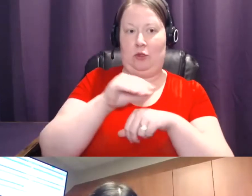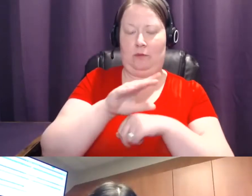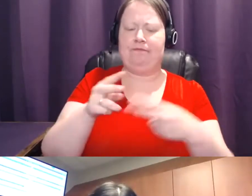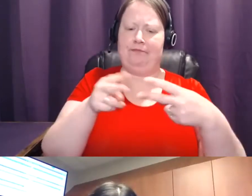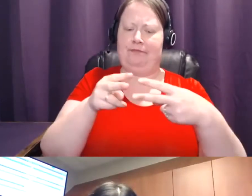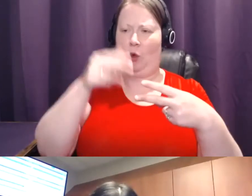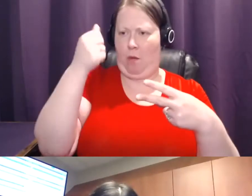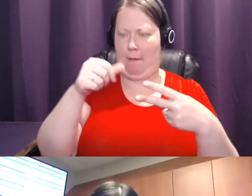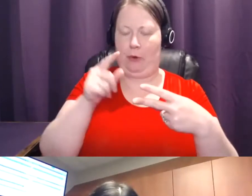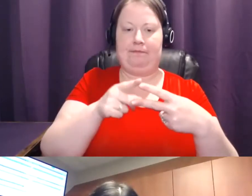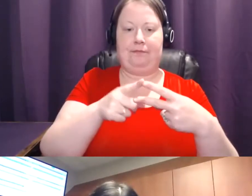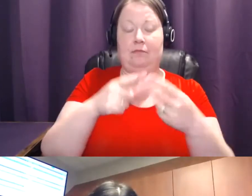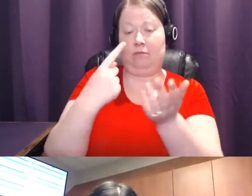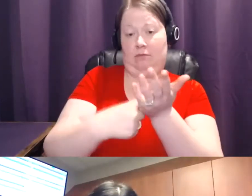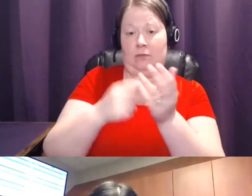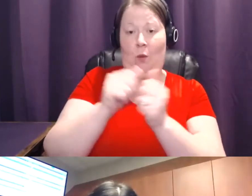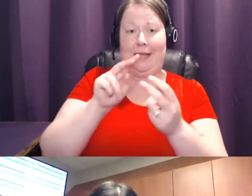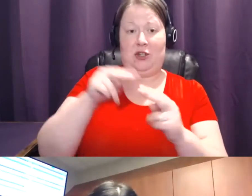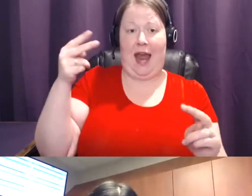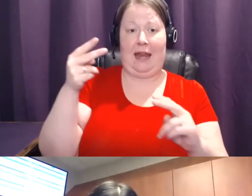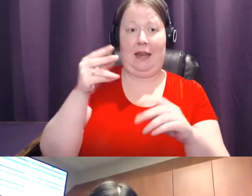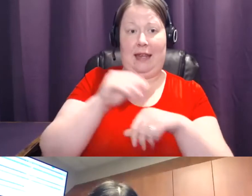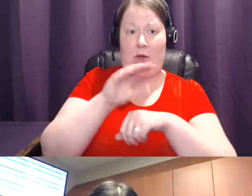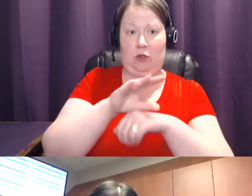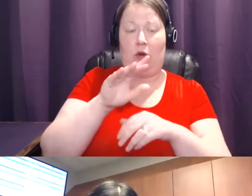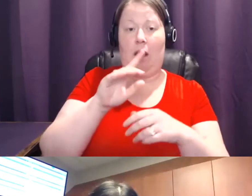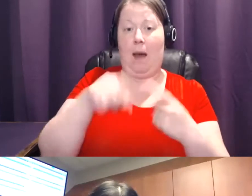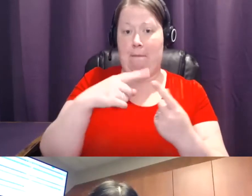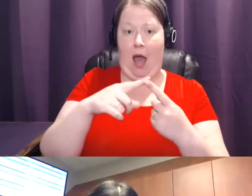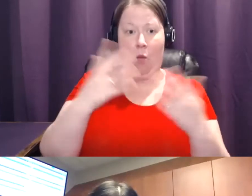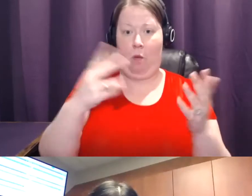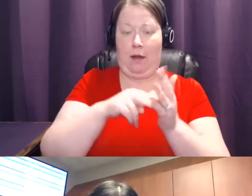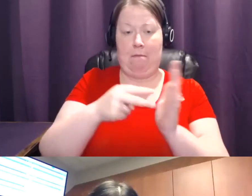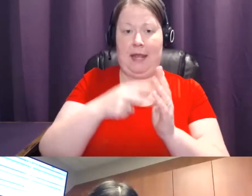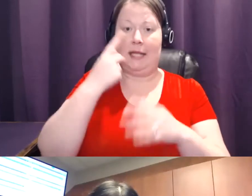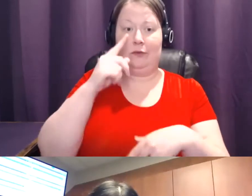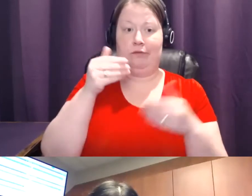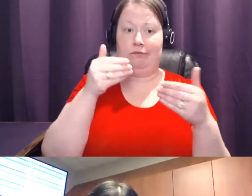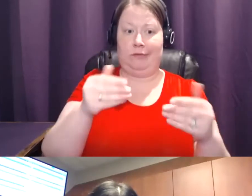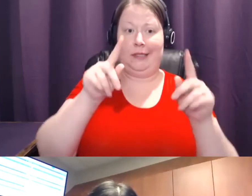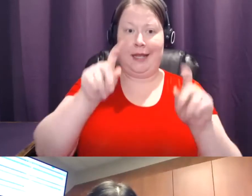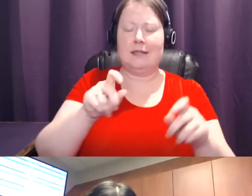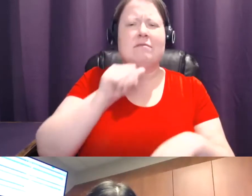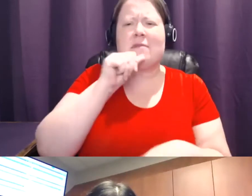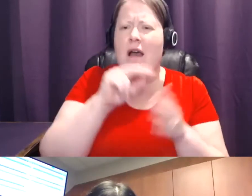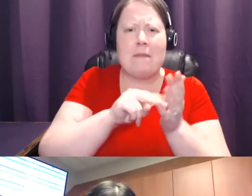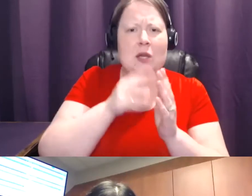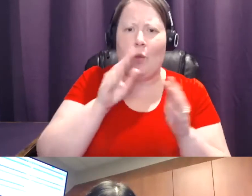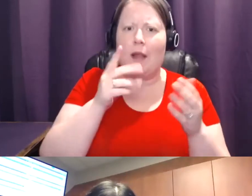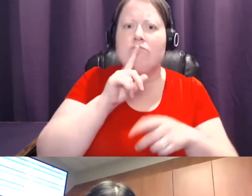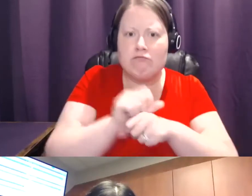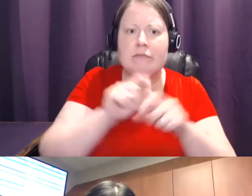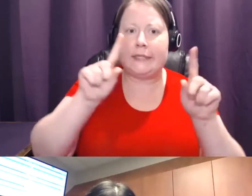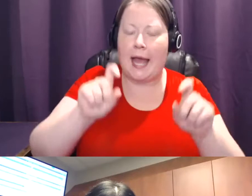a discussion with a genetic counselor about the implications of getting genetically tested doesn't mean you're going to get the test. It just means